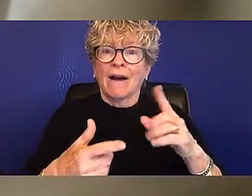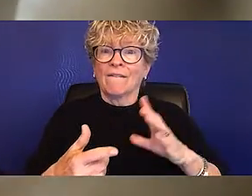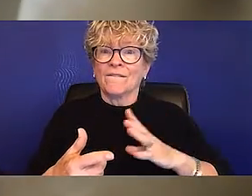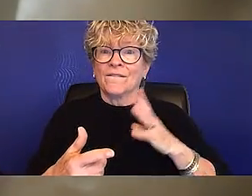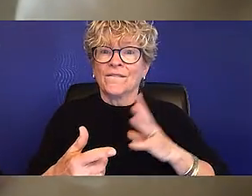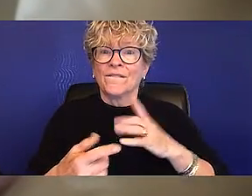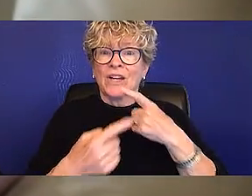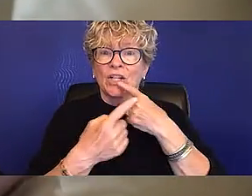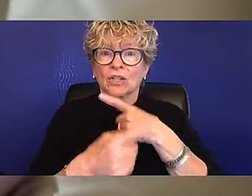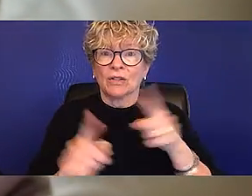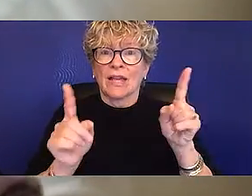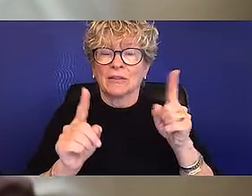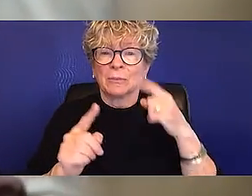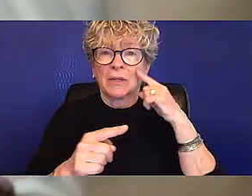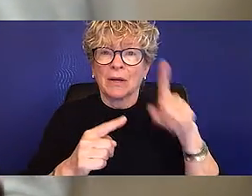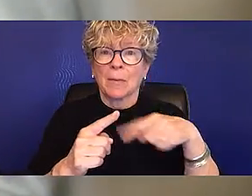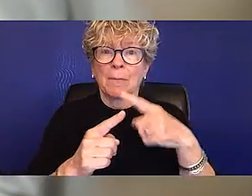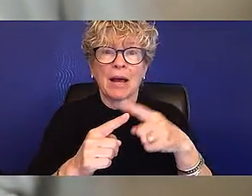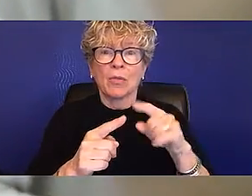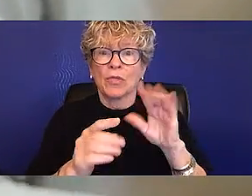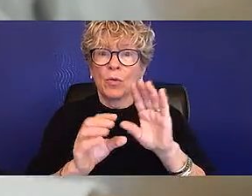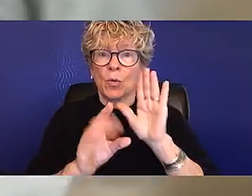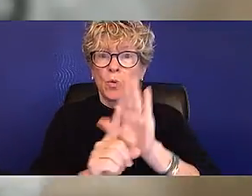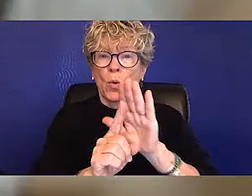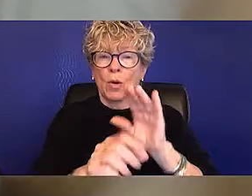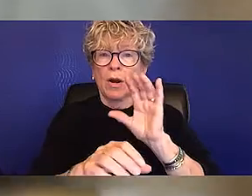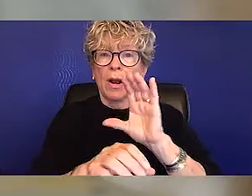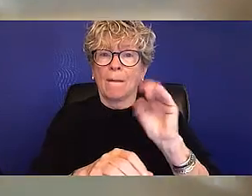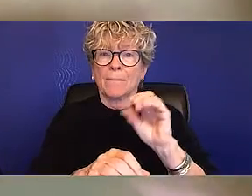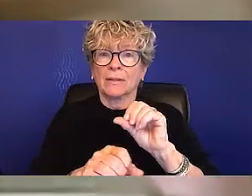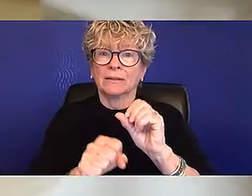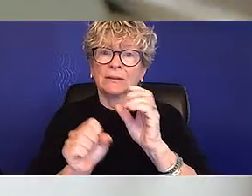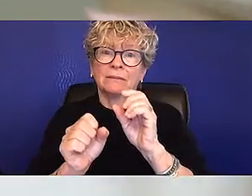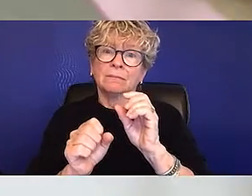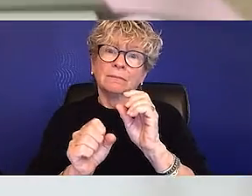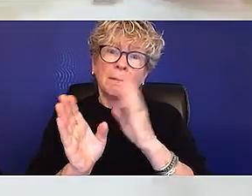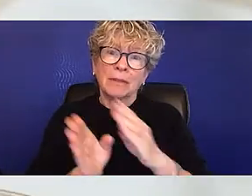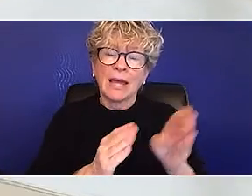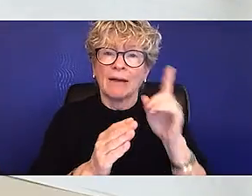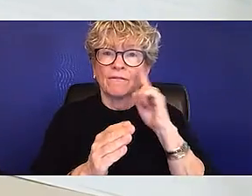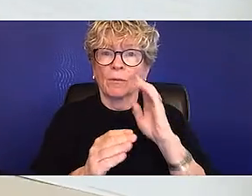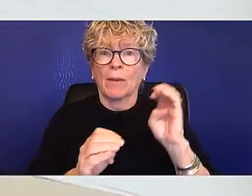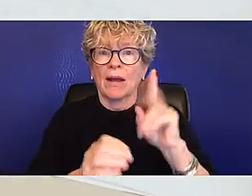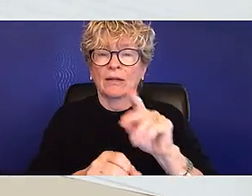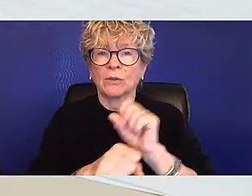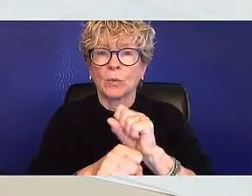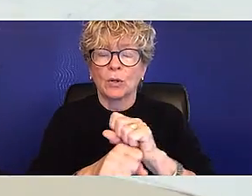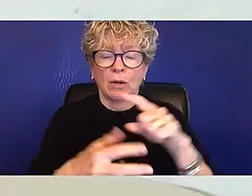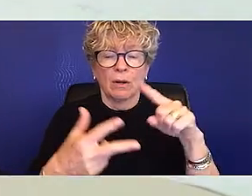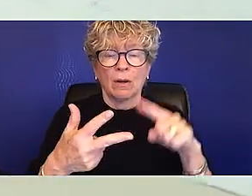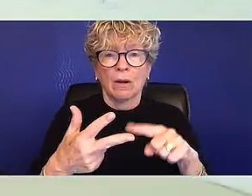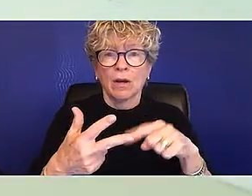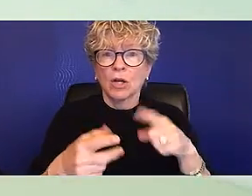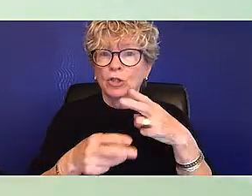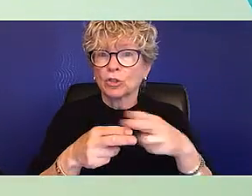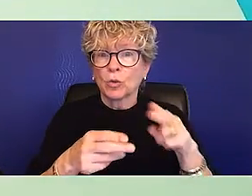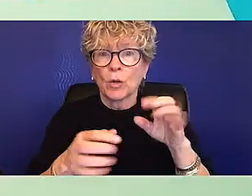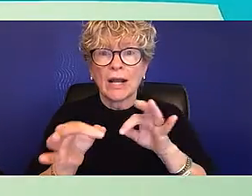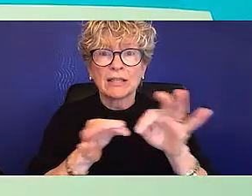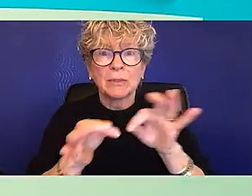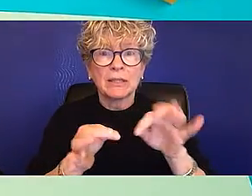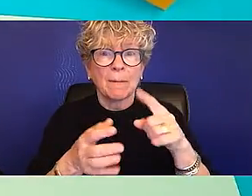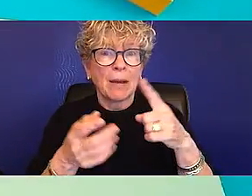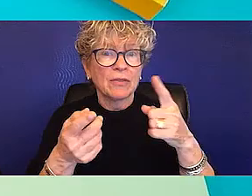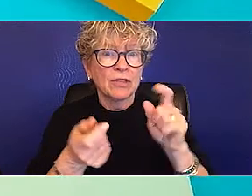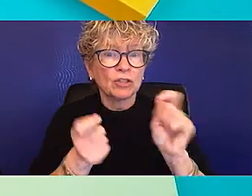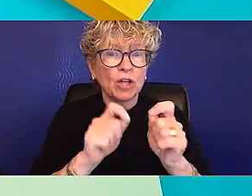out official notifications on the organization's plans to reopen. Provide a short explanation of changes that have occurred